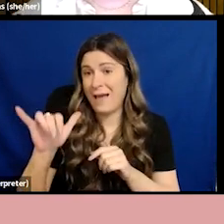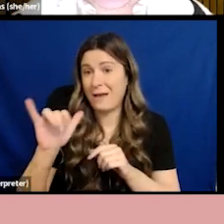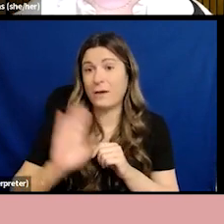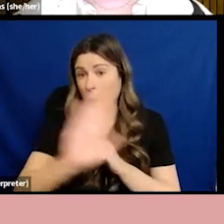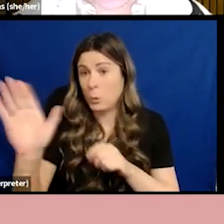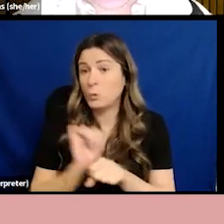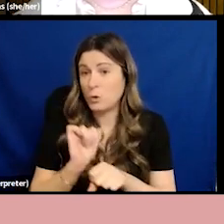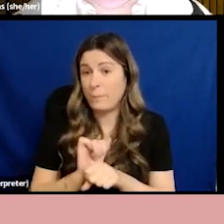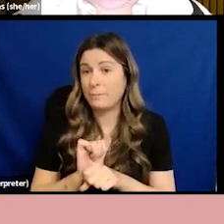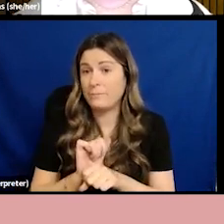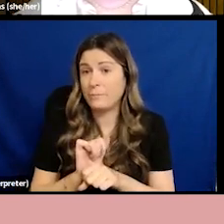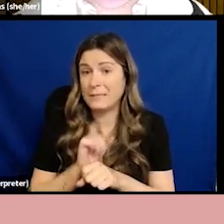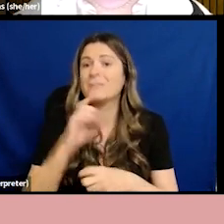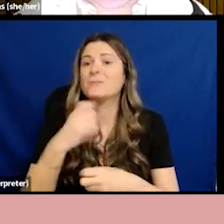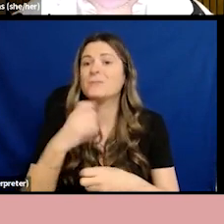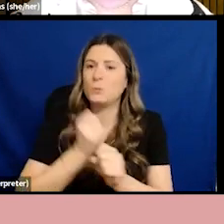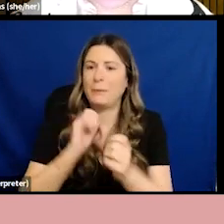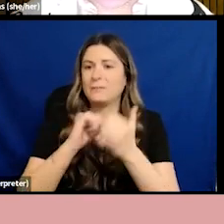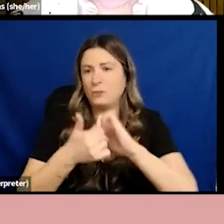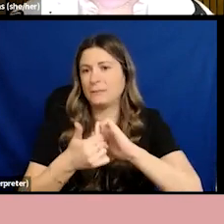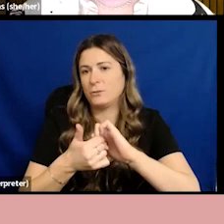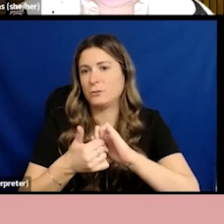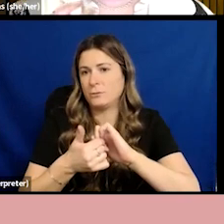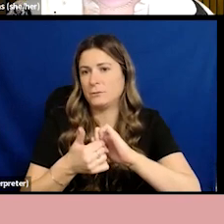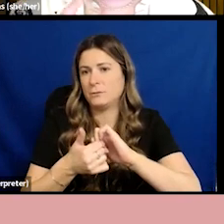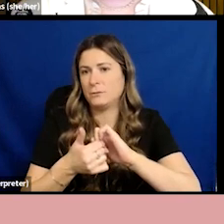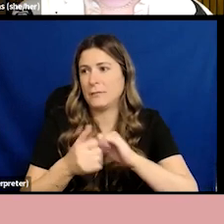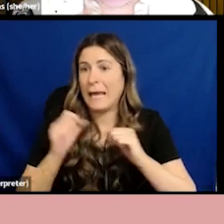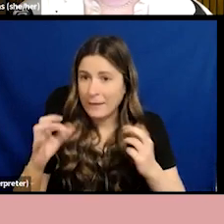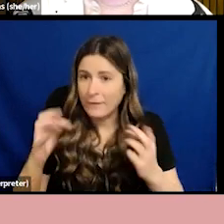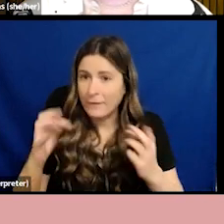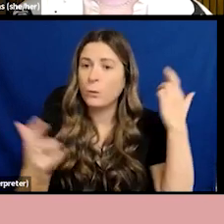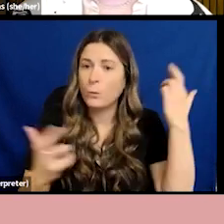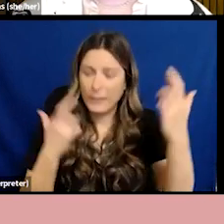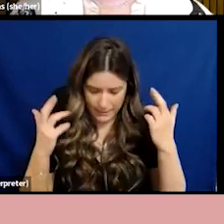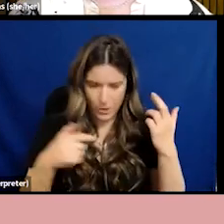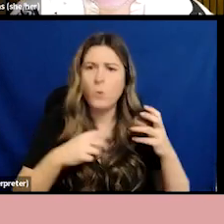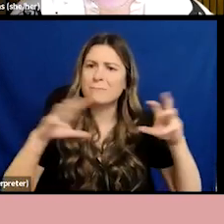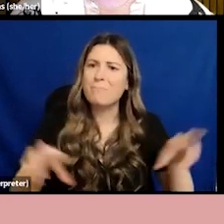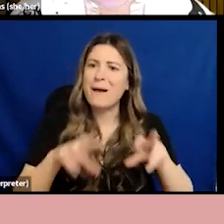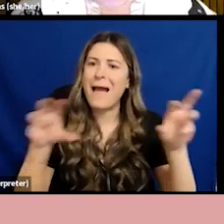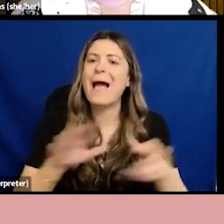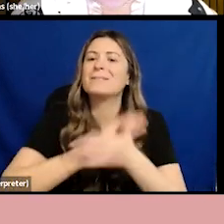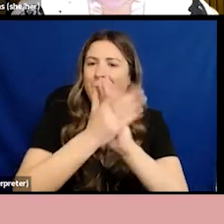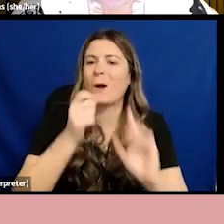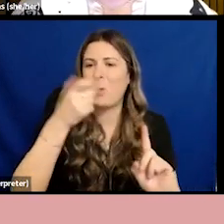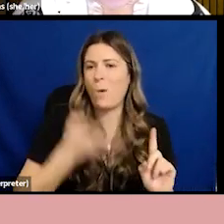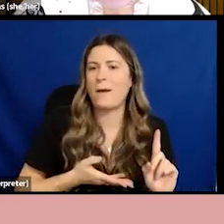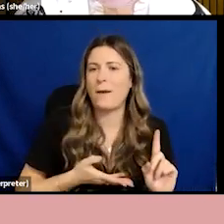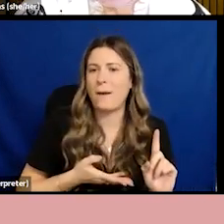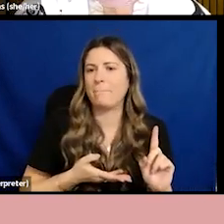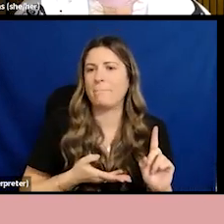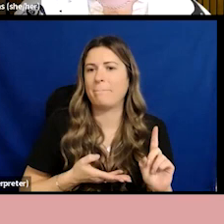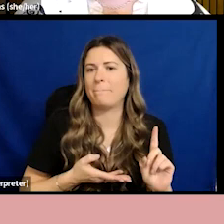realize that we're defined by our actions, that we're working on behalf of other people and we're not working on our own